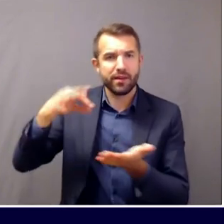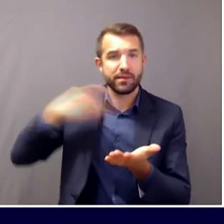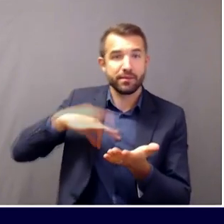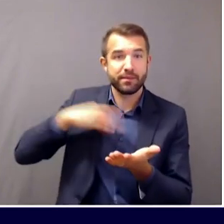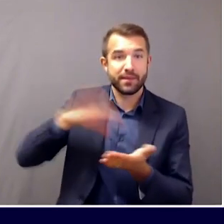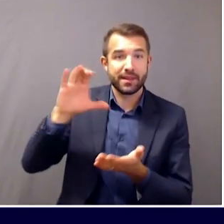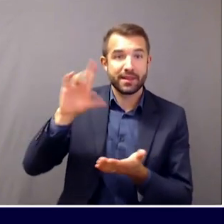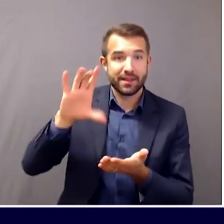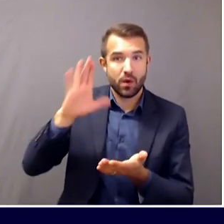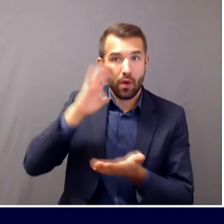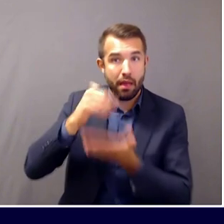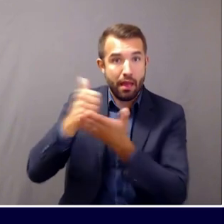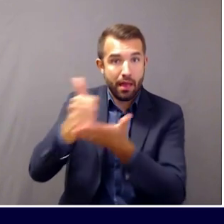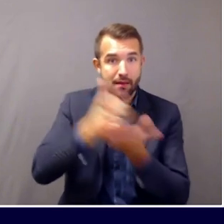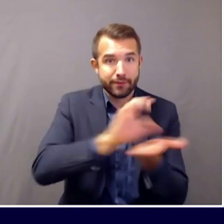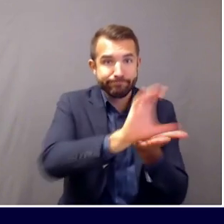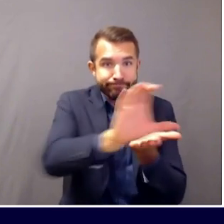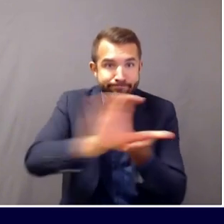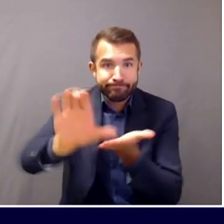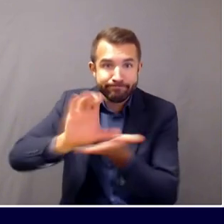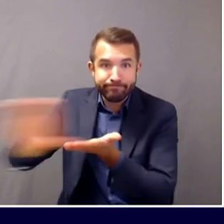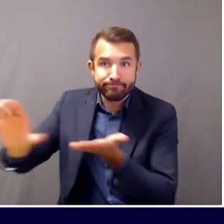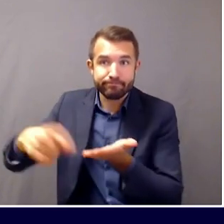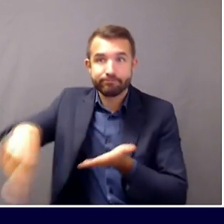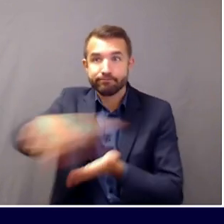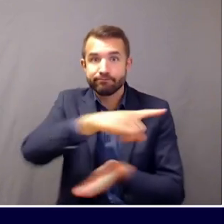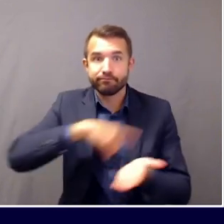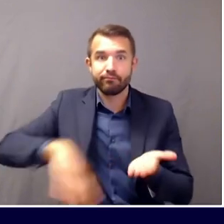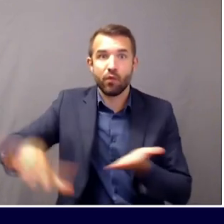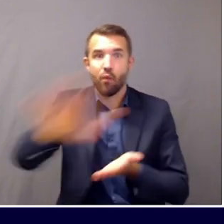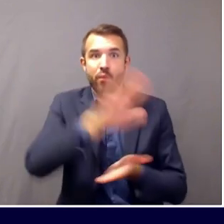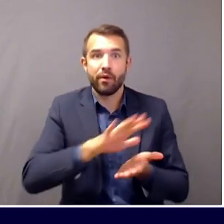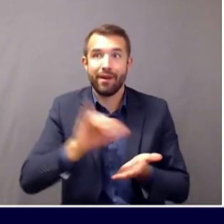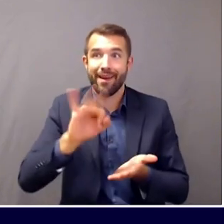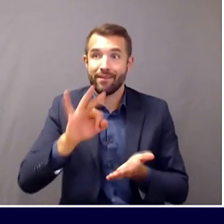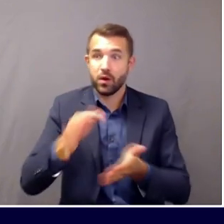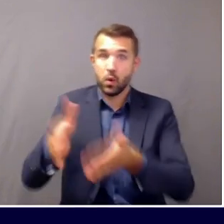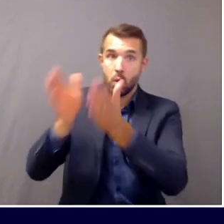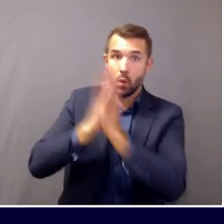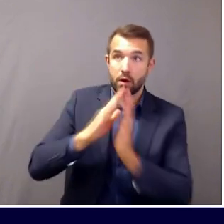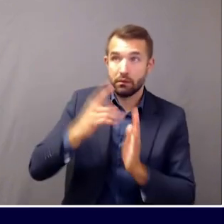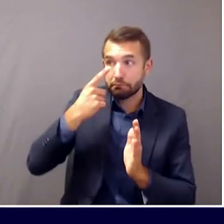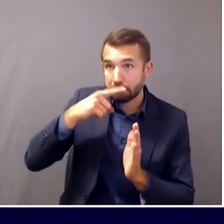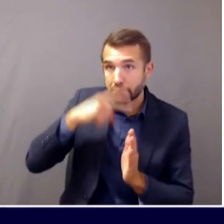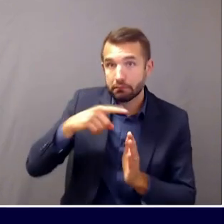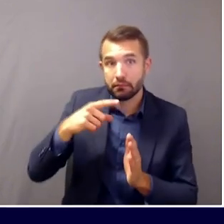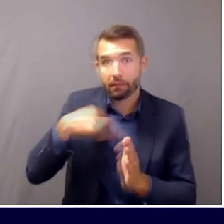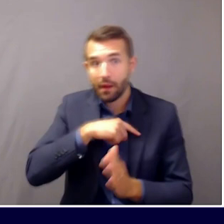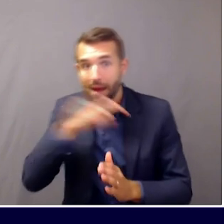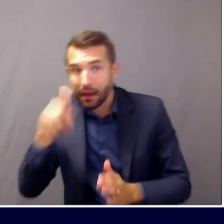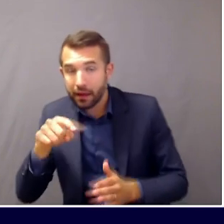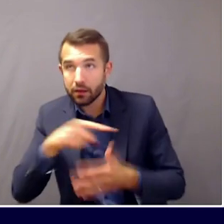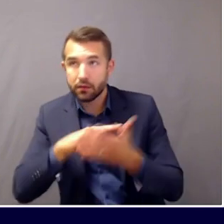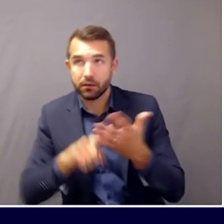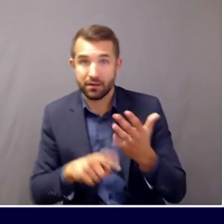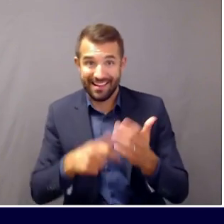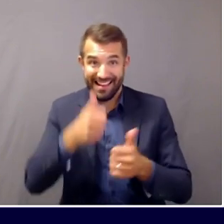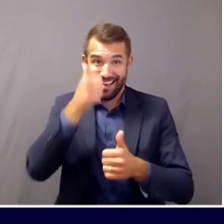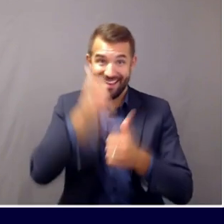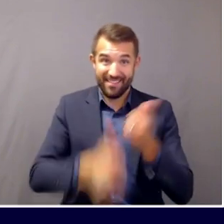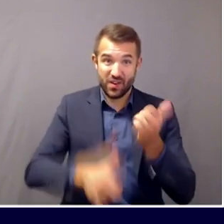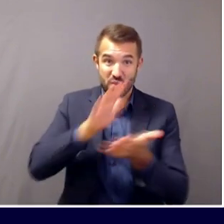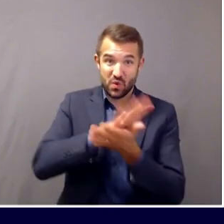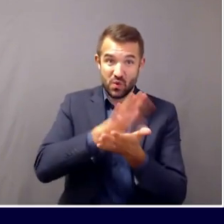need it, if they need it or want it. Do you anticipate all of the orders to be filled by when most